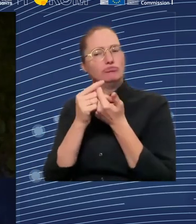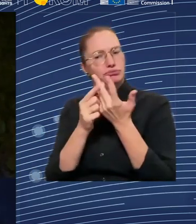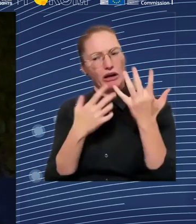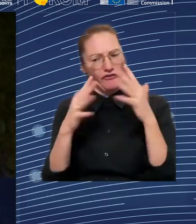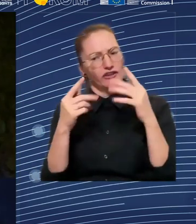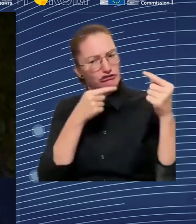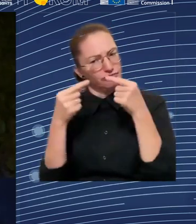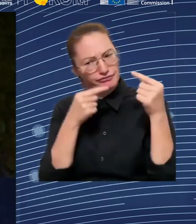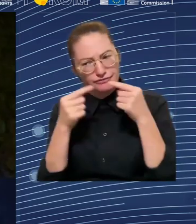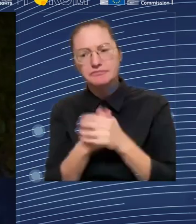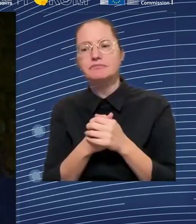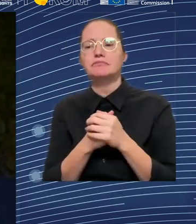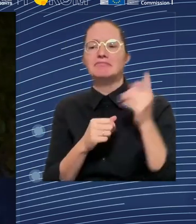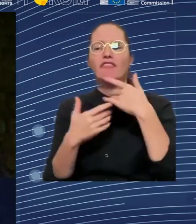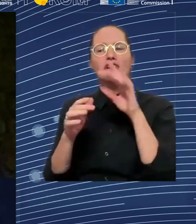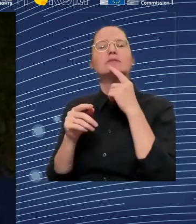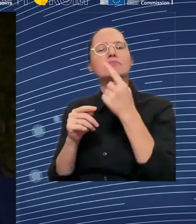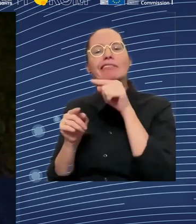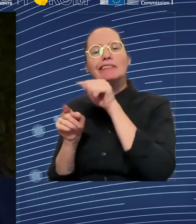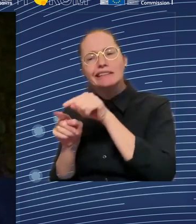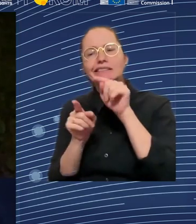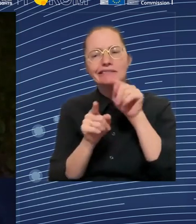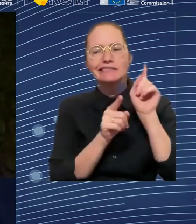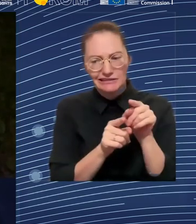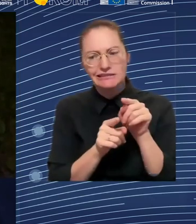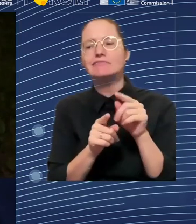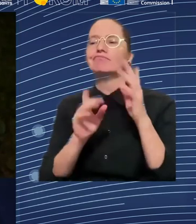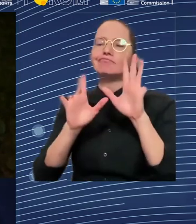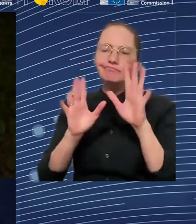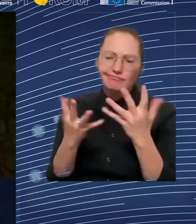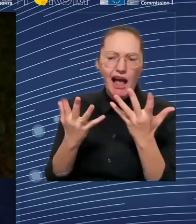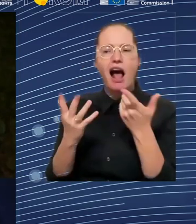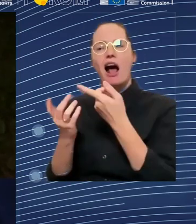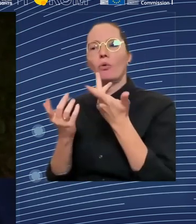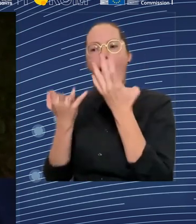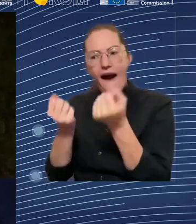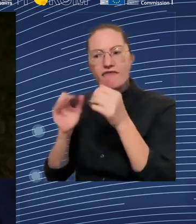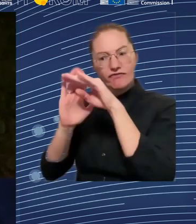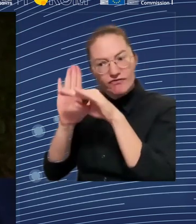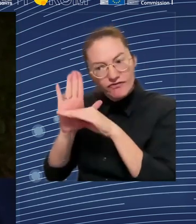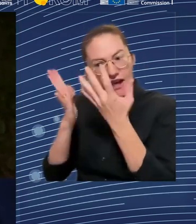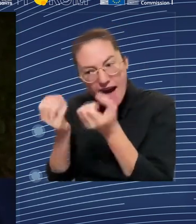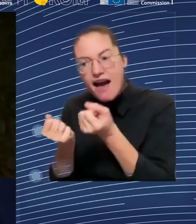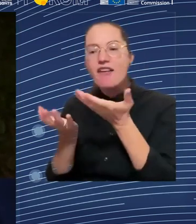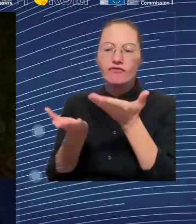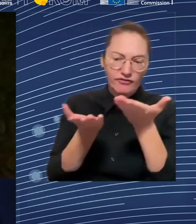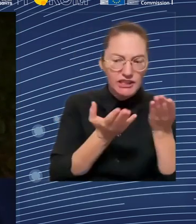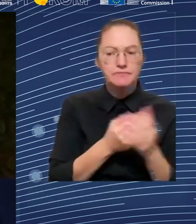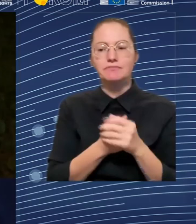building infrastructures of AI that really match. Not only match